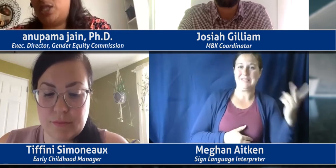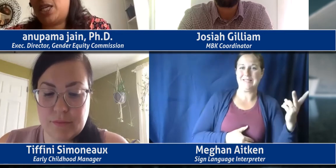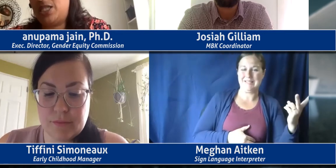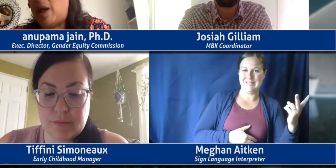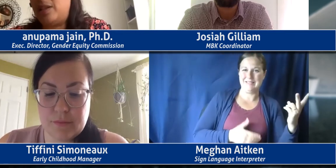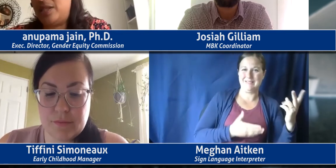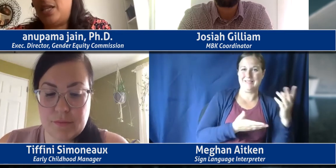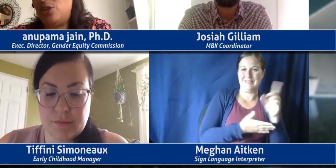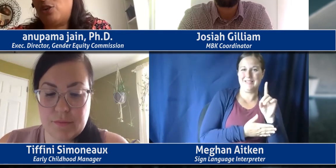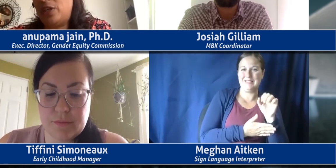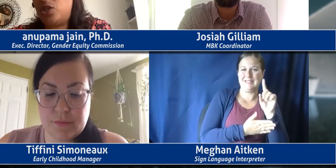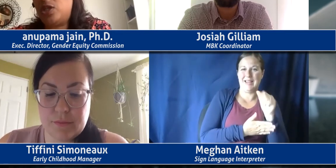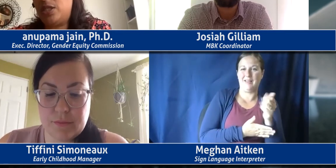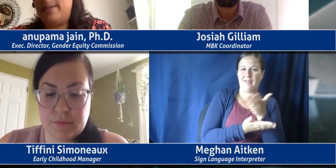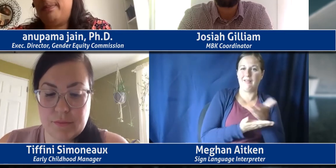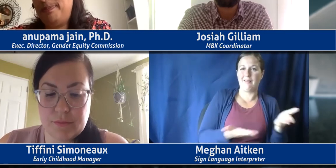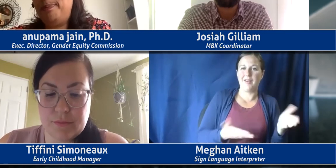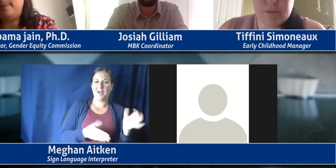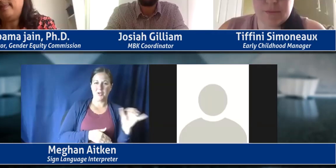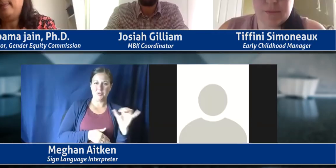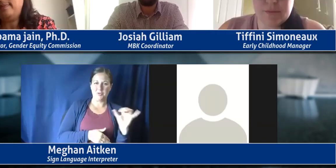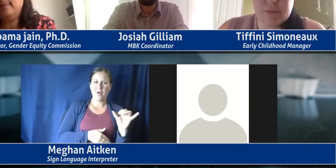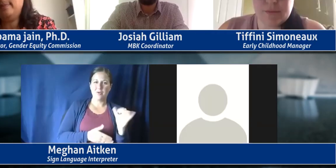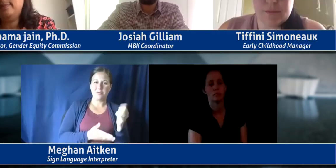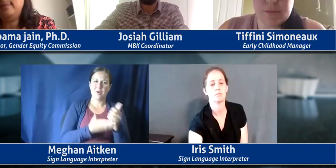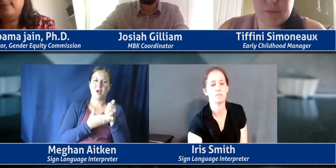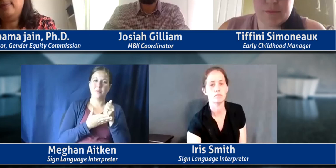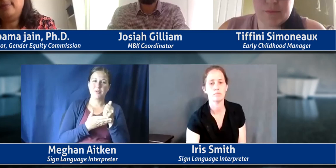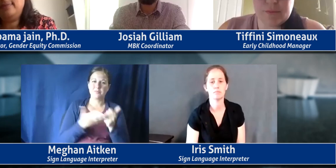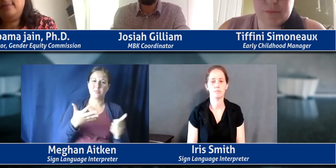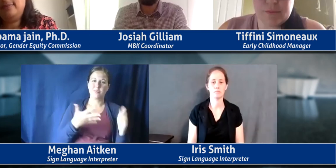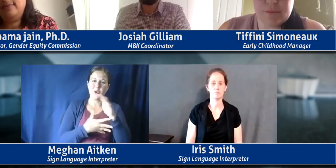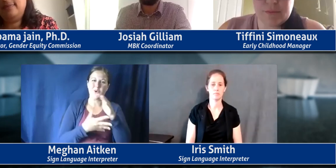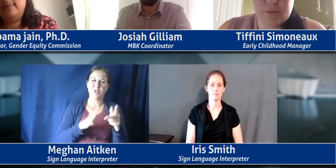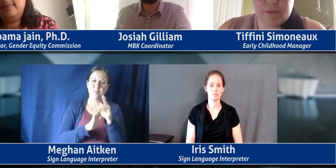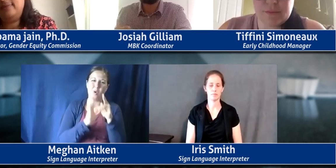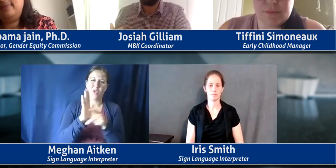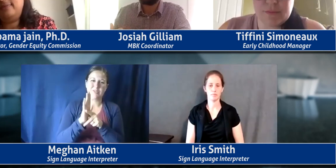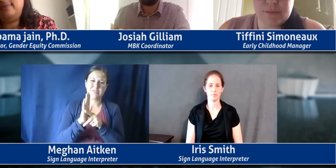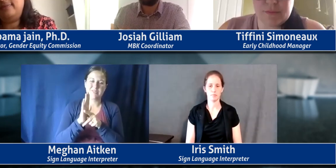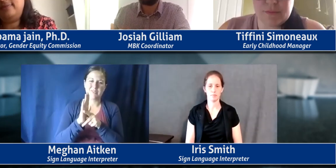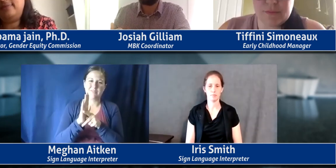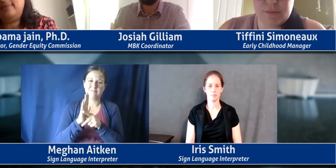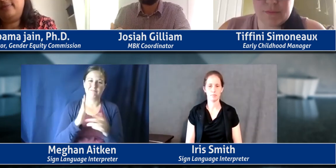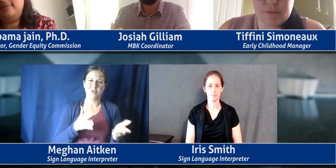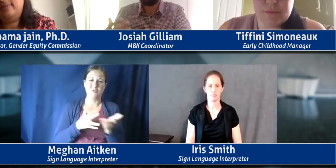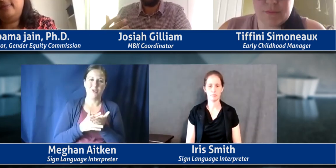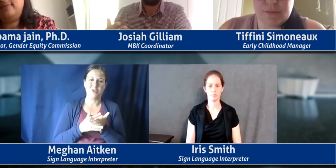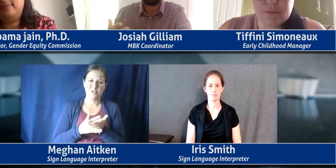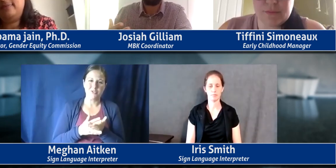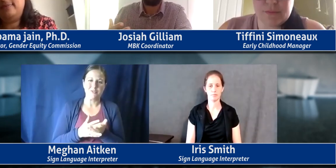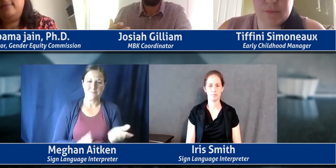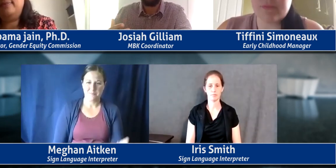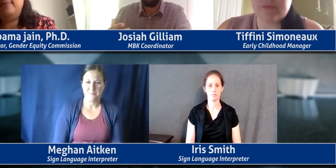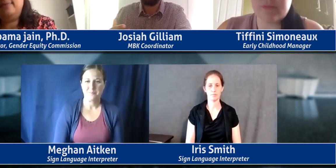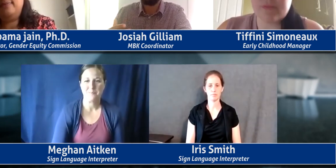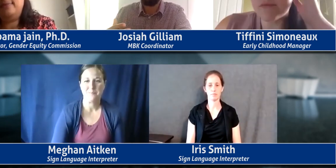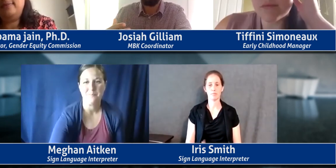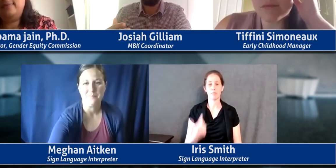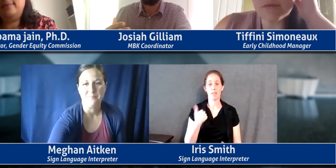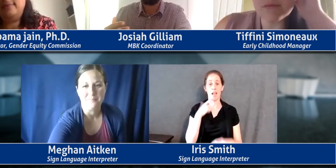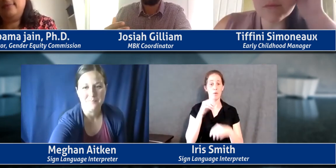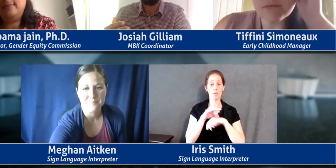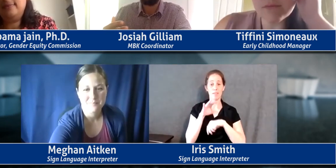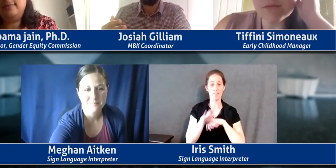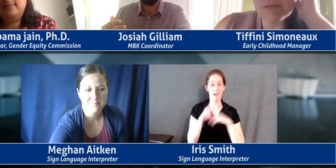can prioritize policy interventions. So the, um, what I was advised on as it relates to the gender equity report was that you